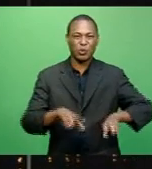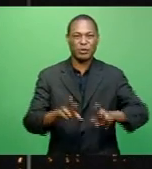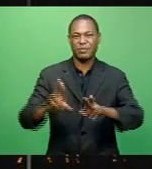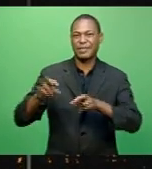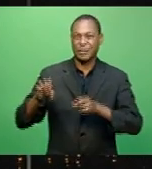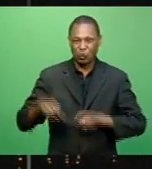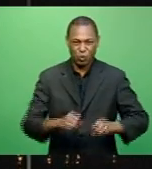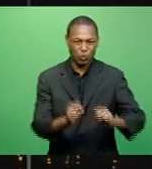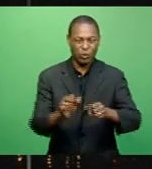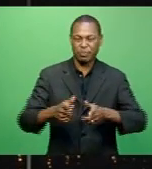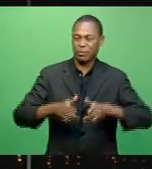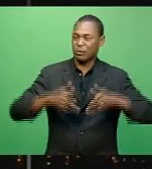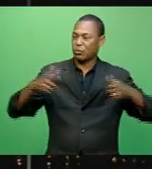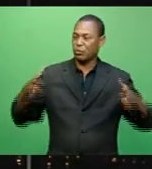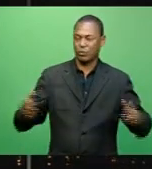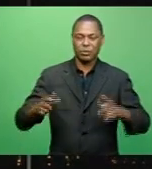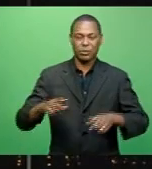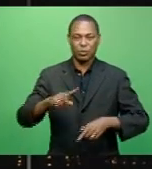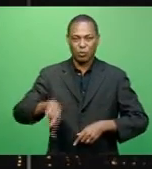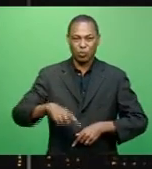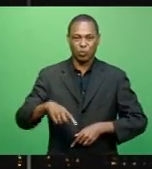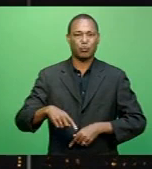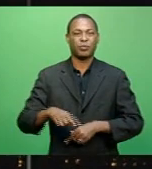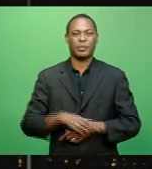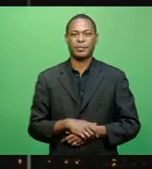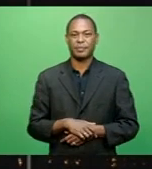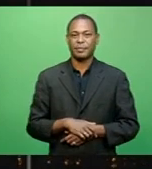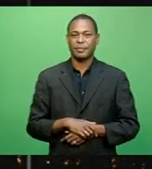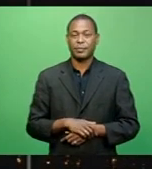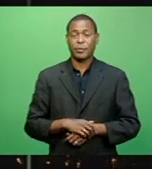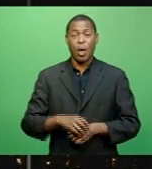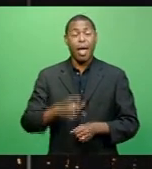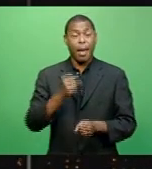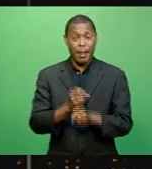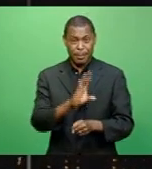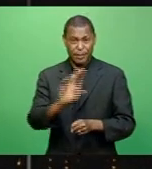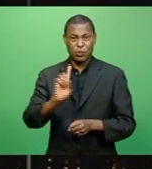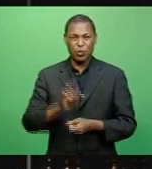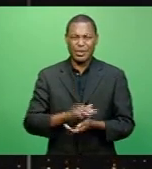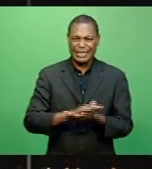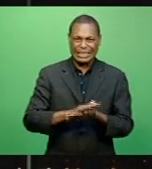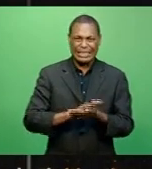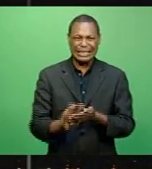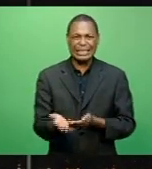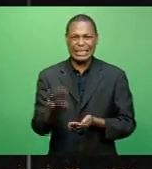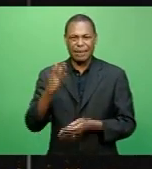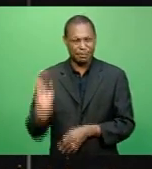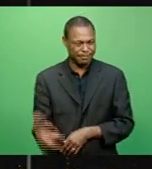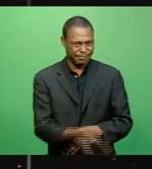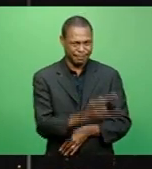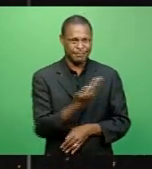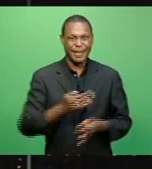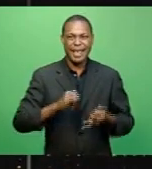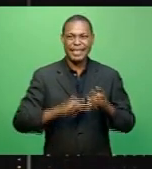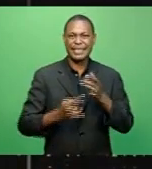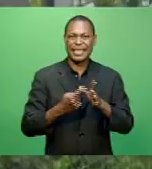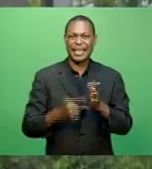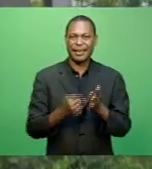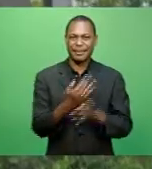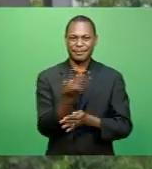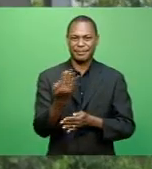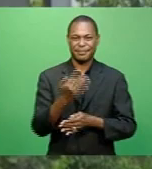around the greater Suwa area. Suwa Suppers is taking the lead by cleaning the Nabukkalo Creek on Saturday. Deepesh Kumar again.